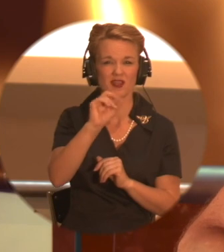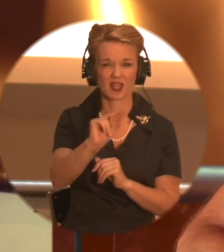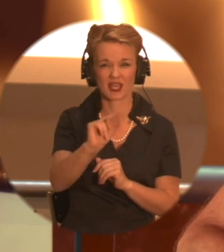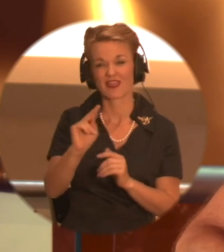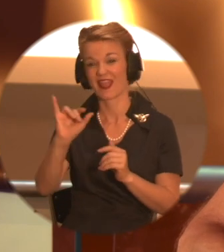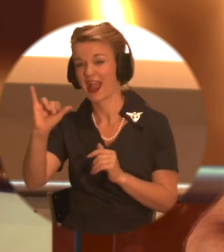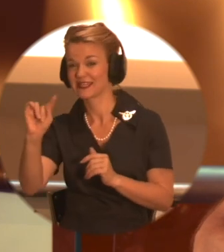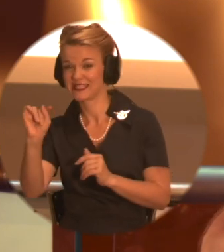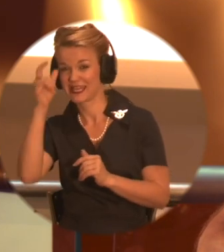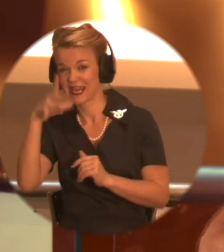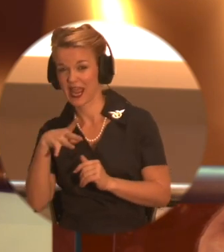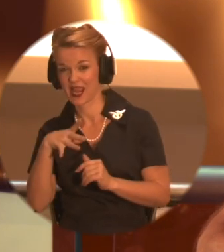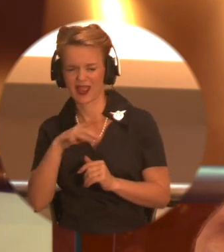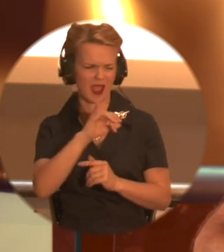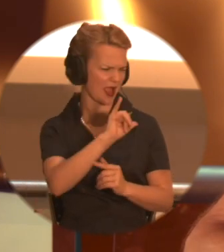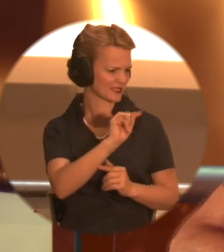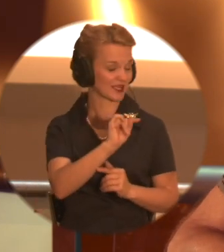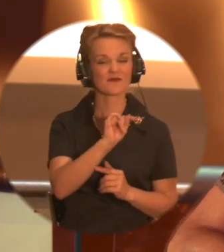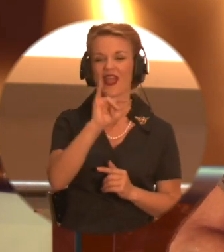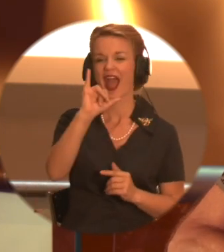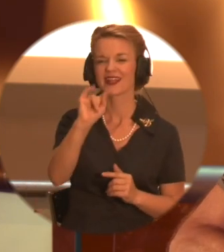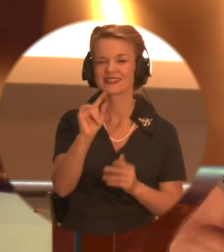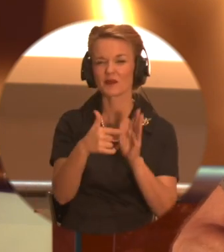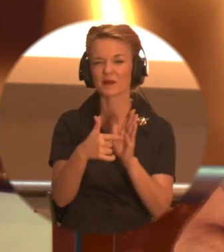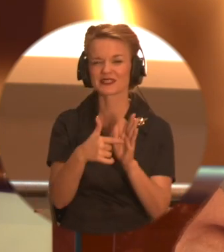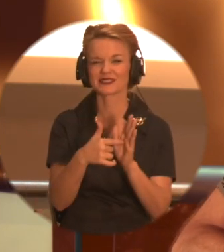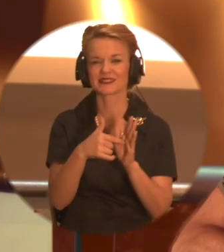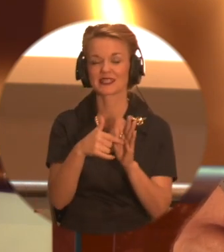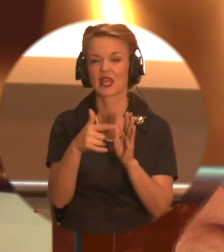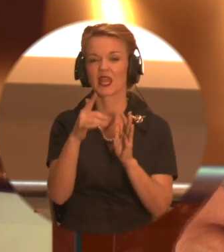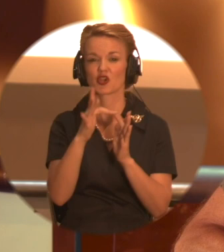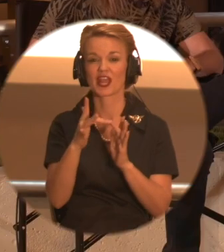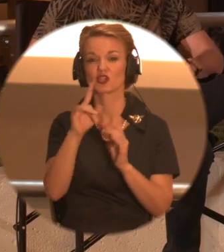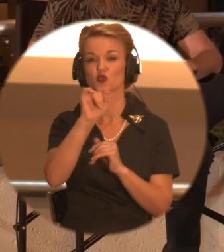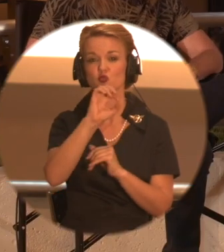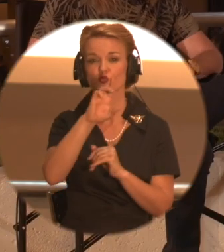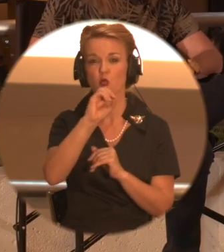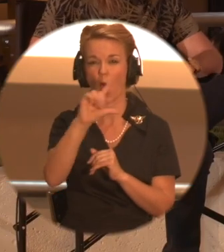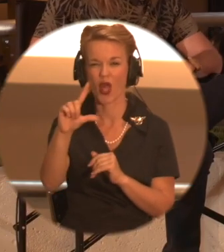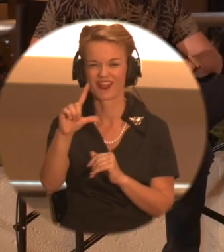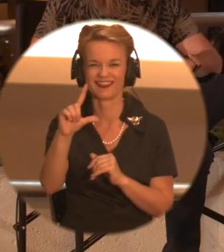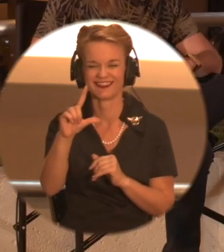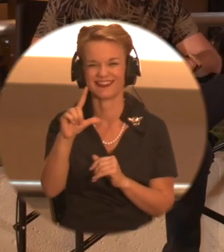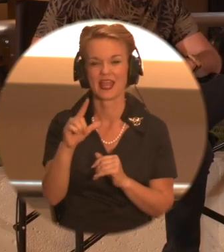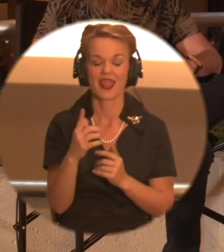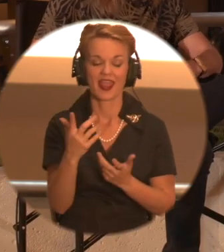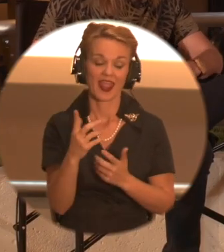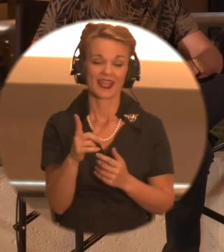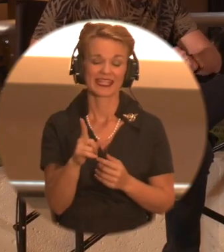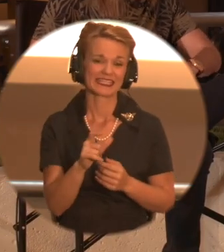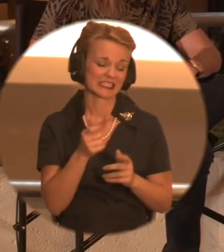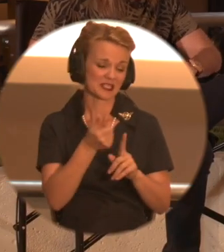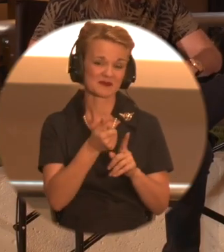for internet troll in Weldon's case. Okay. not what it would go around. That's there. Exactly. And Weldon is basically, not